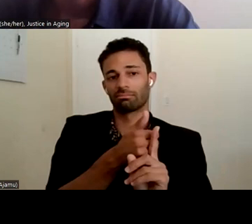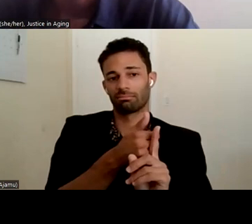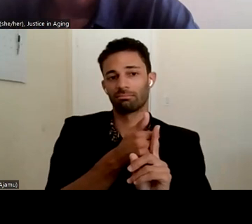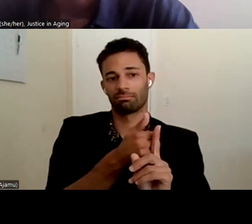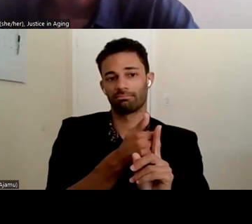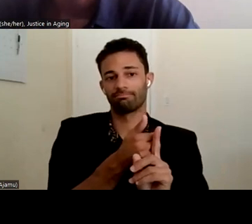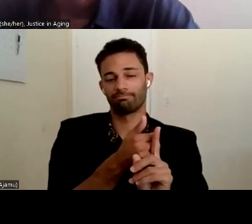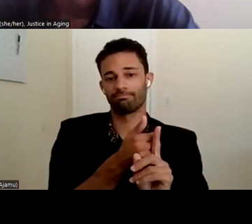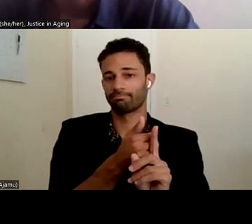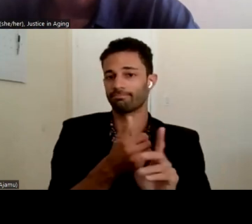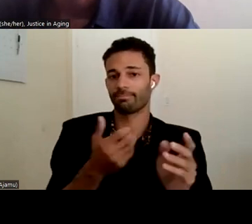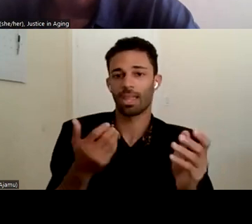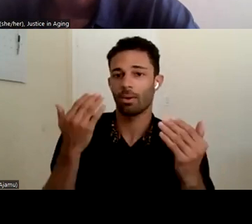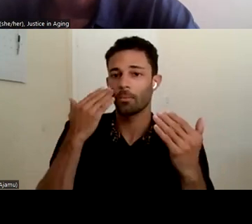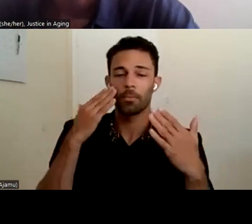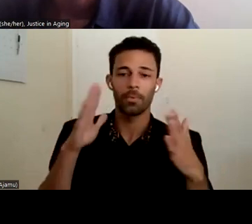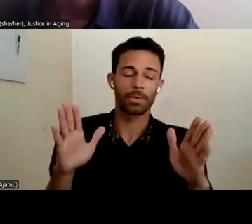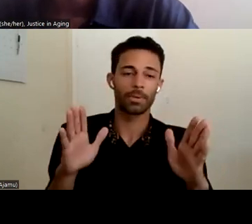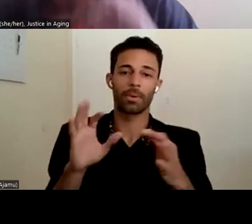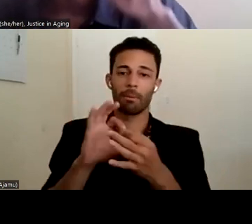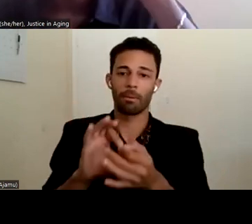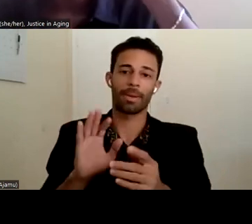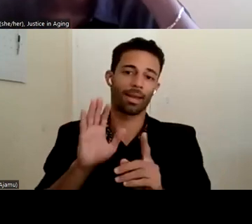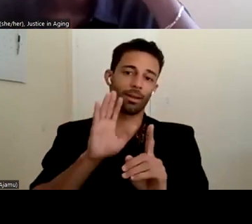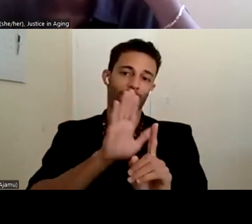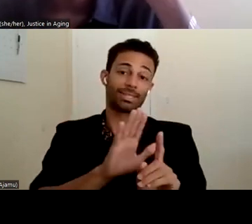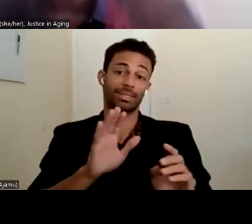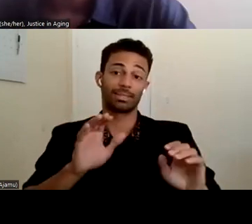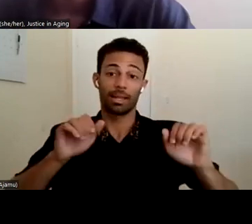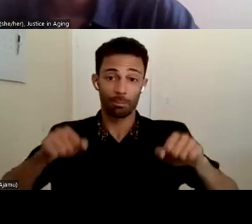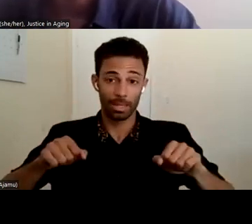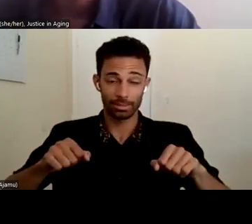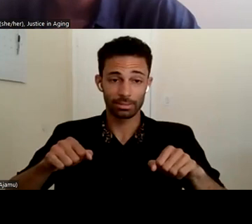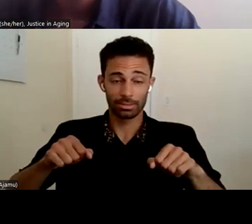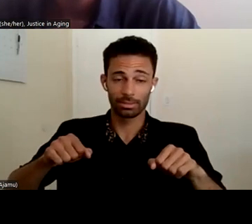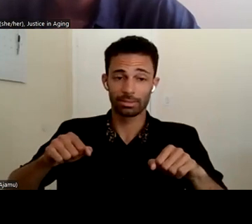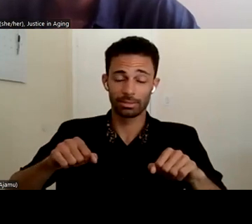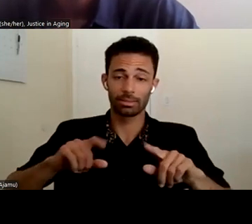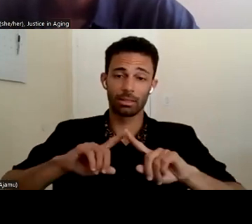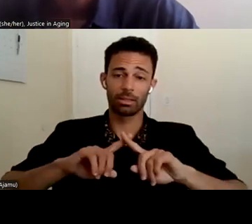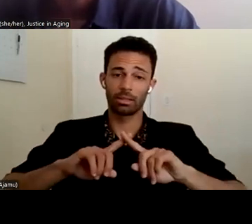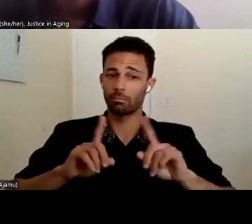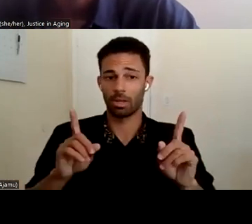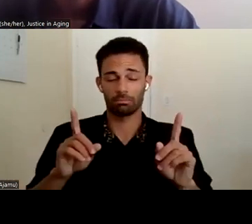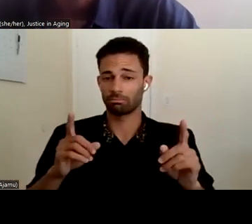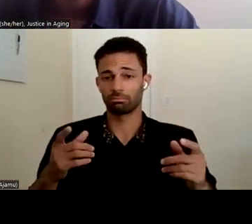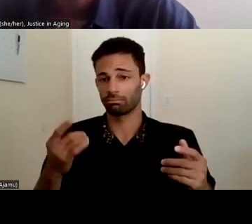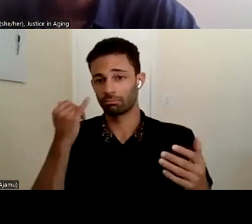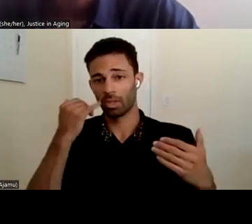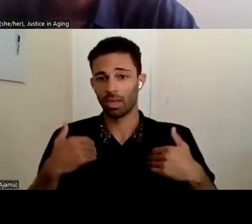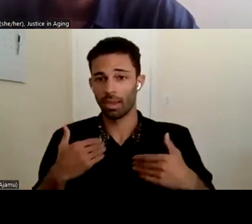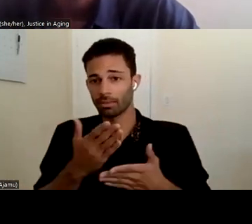we don't know anything about his, his capacity at this point, but assuming that he's having some, uh, some difficulties,